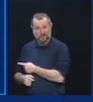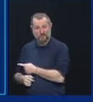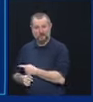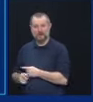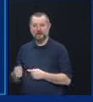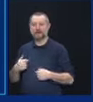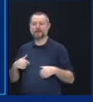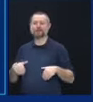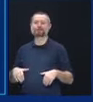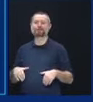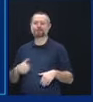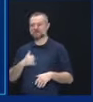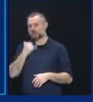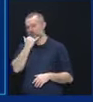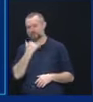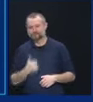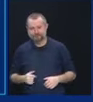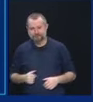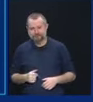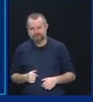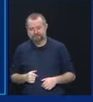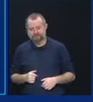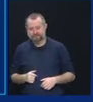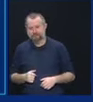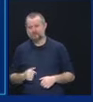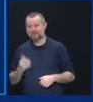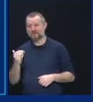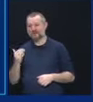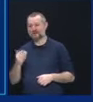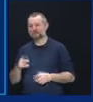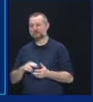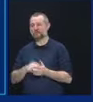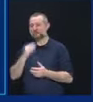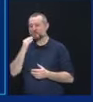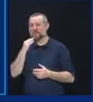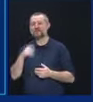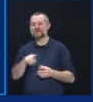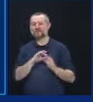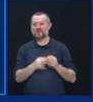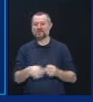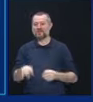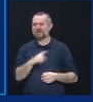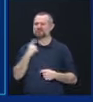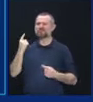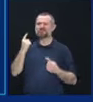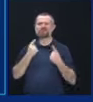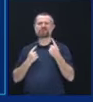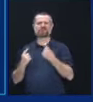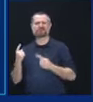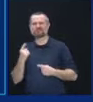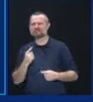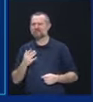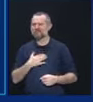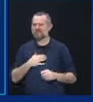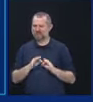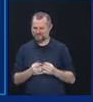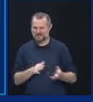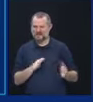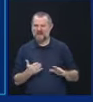complacent because then the nursing home family said, maybe something happened that we don't understand.